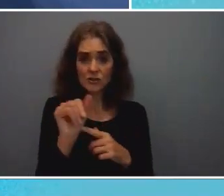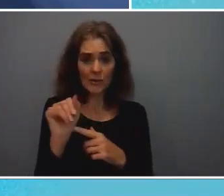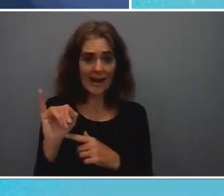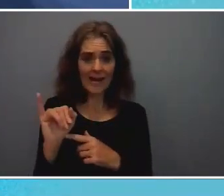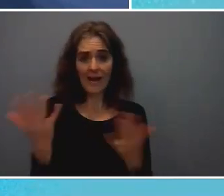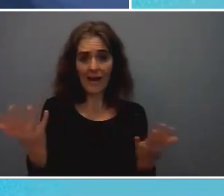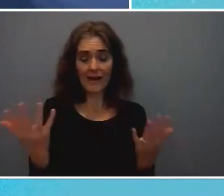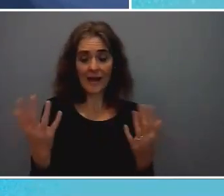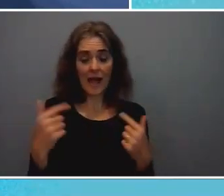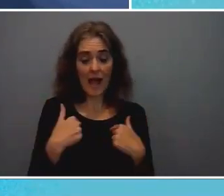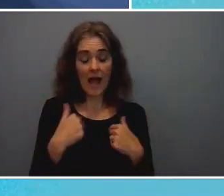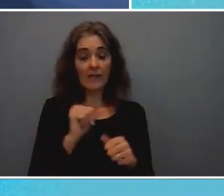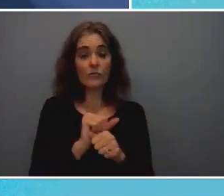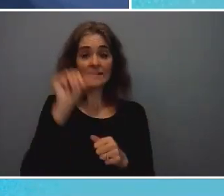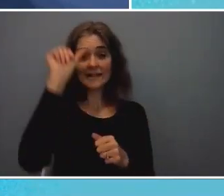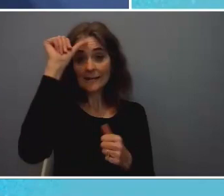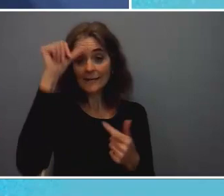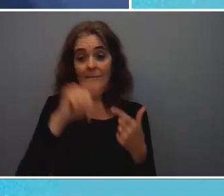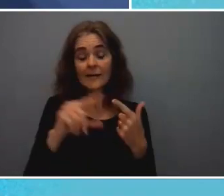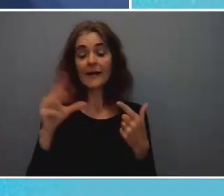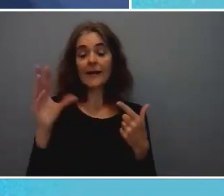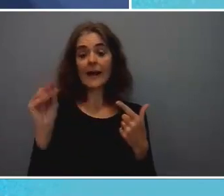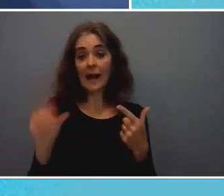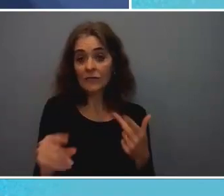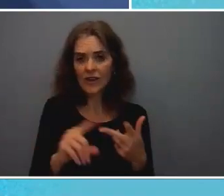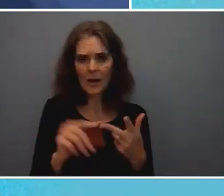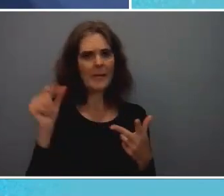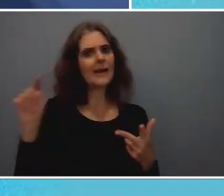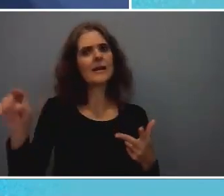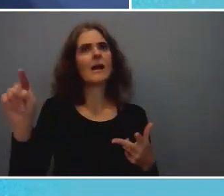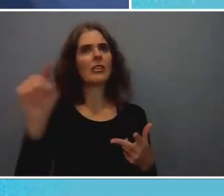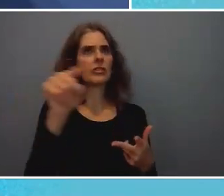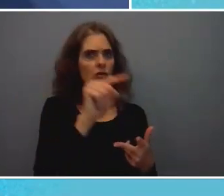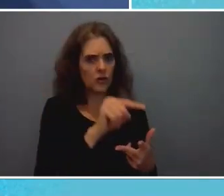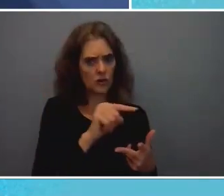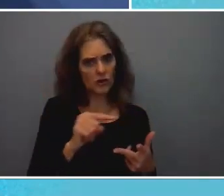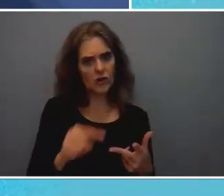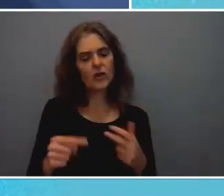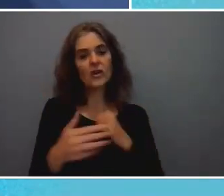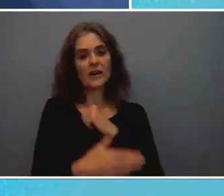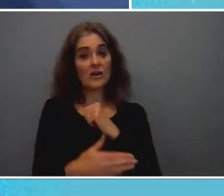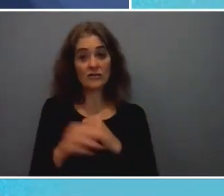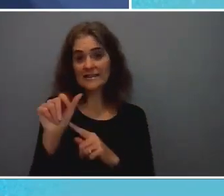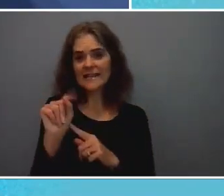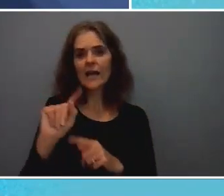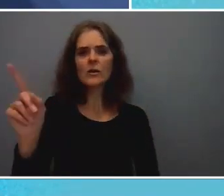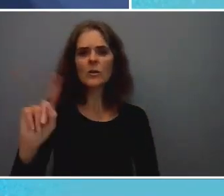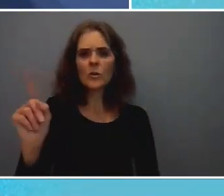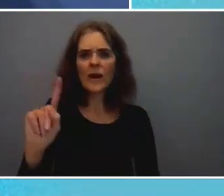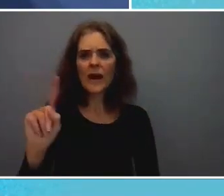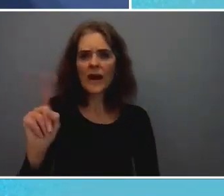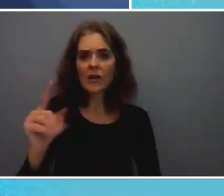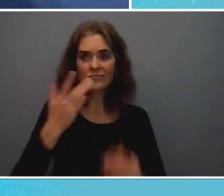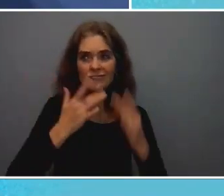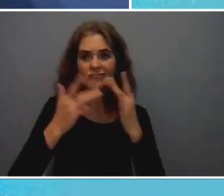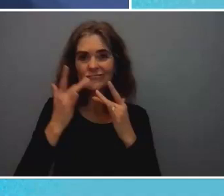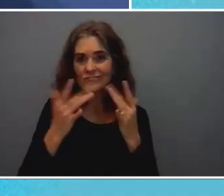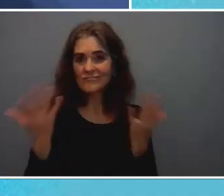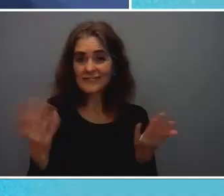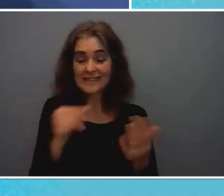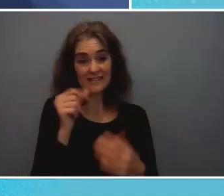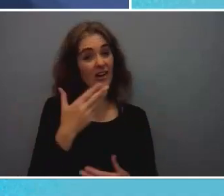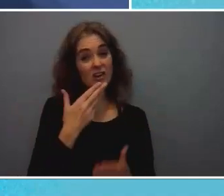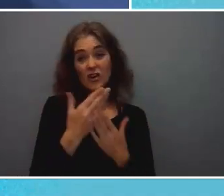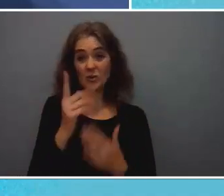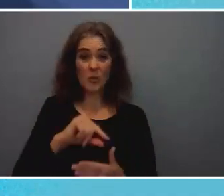worked in india in africa and many other countries data is in short supply and it's often not particularly good quality and many